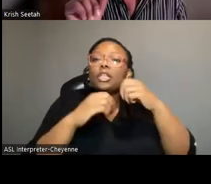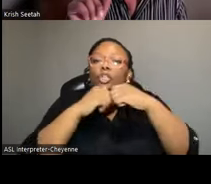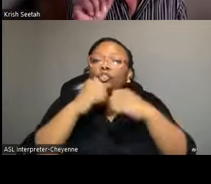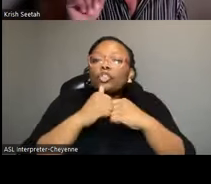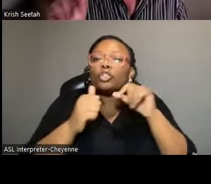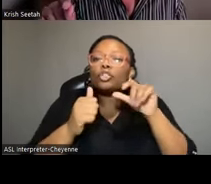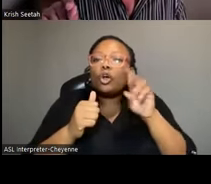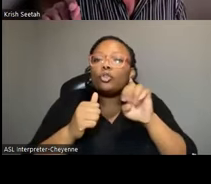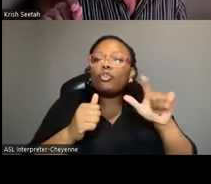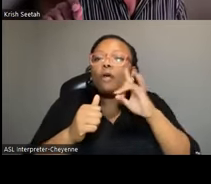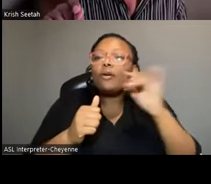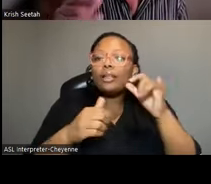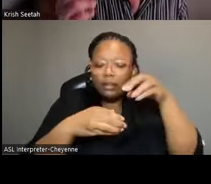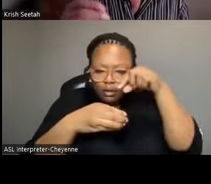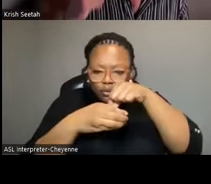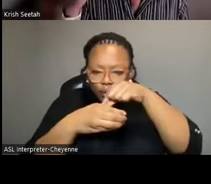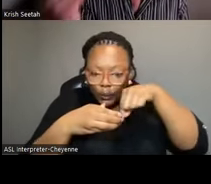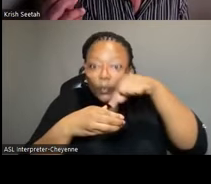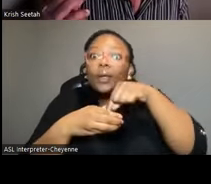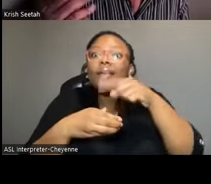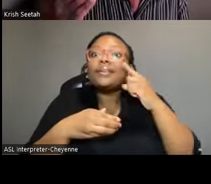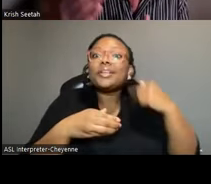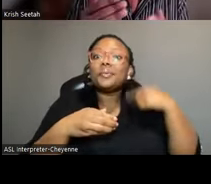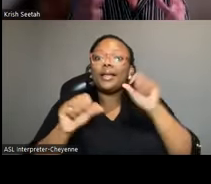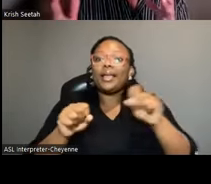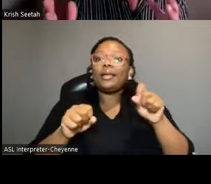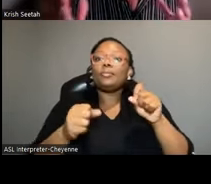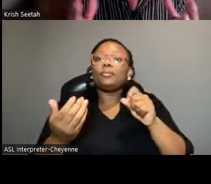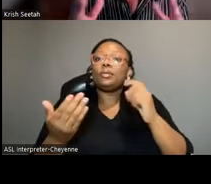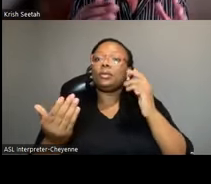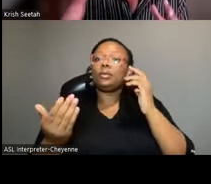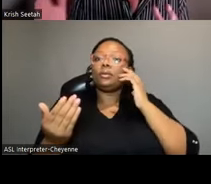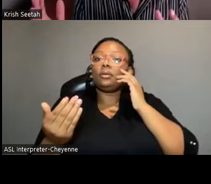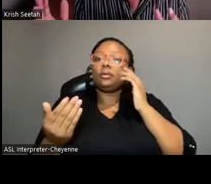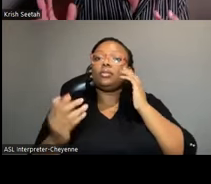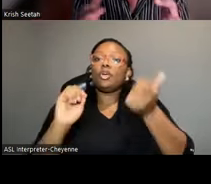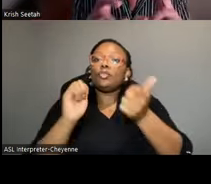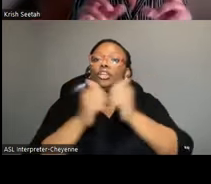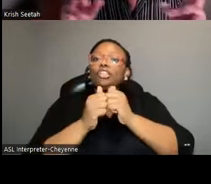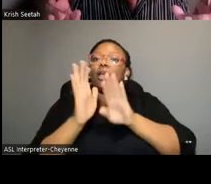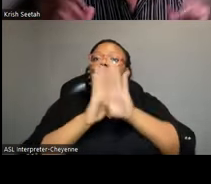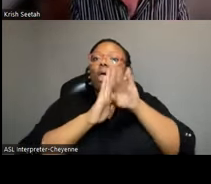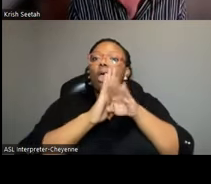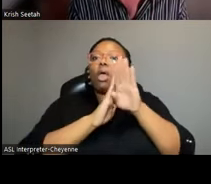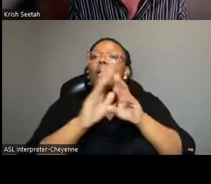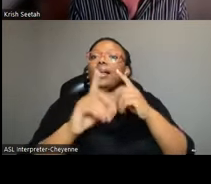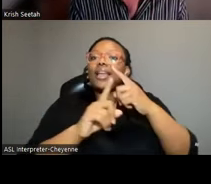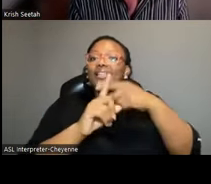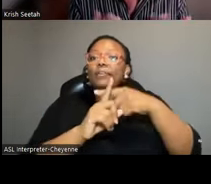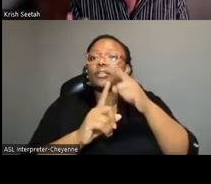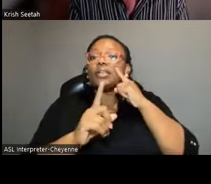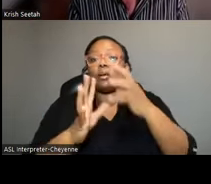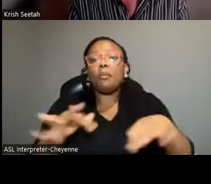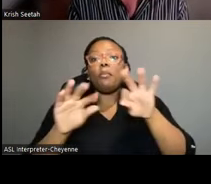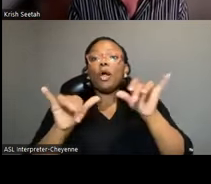that tells us is sea surface temperature. So we've got a way to know the changing fluctuations in temperature, which is a critical measure of